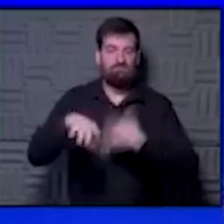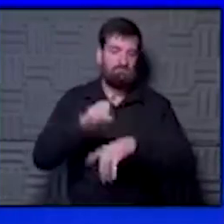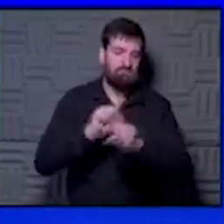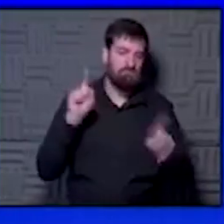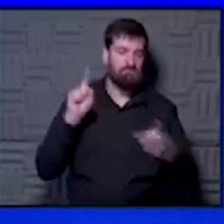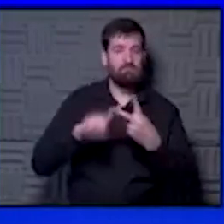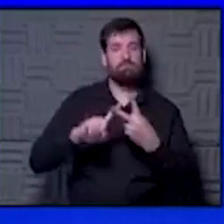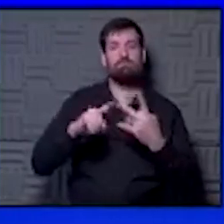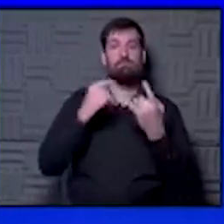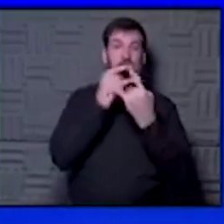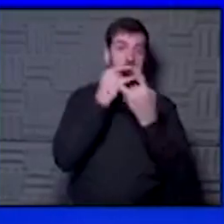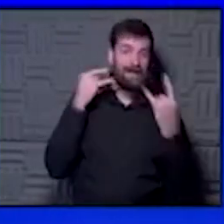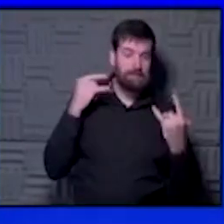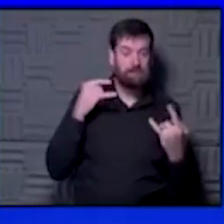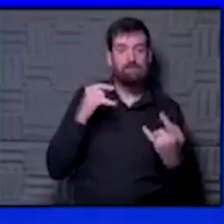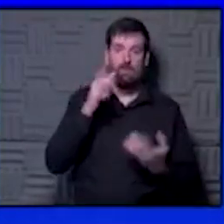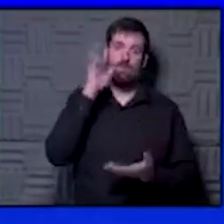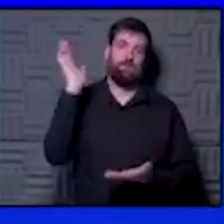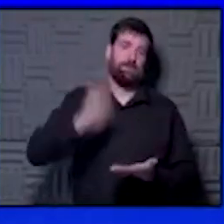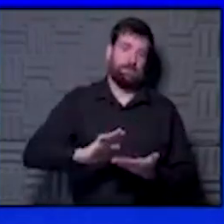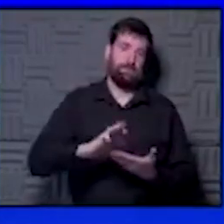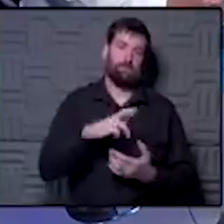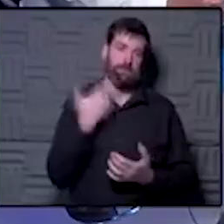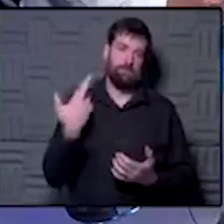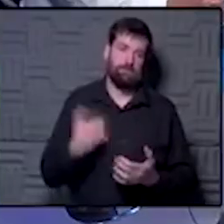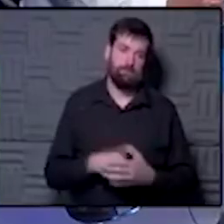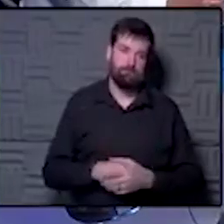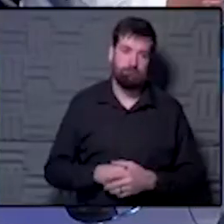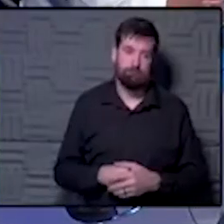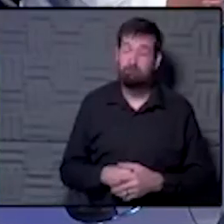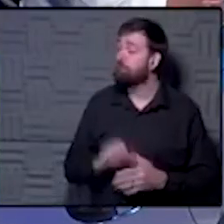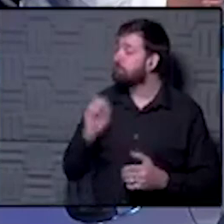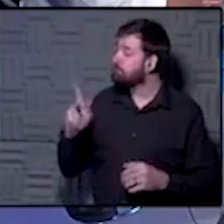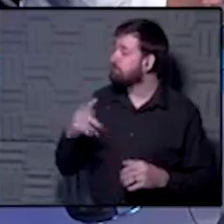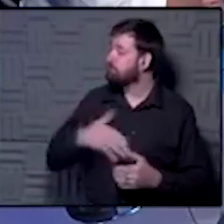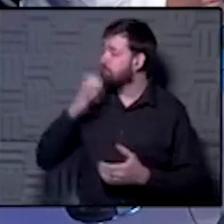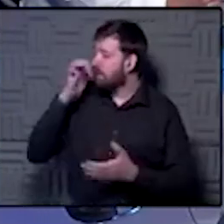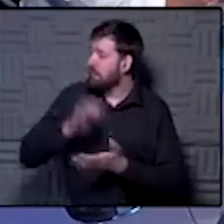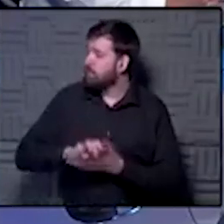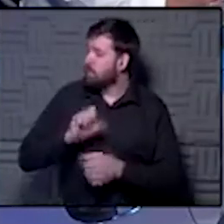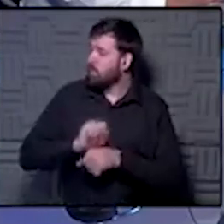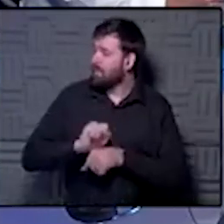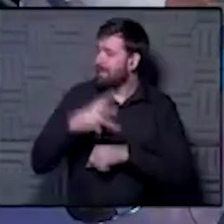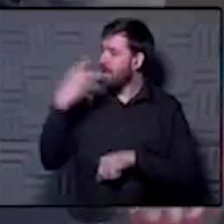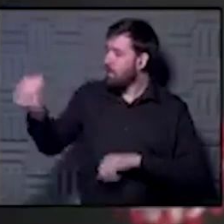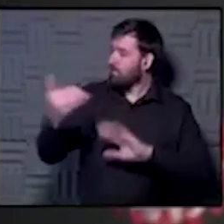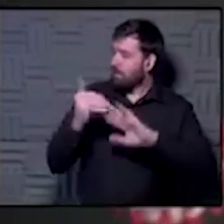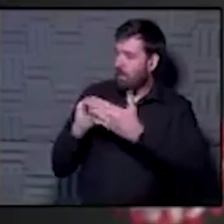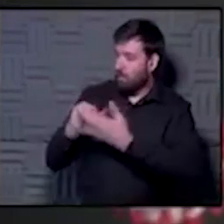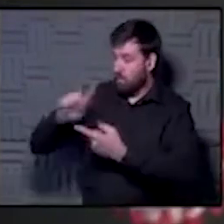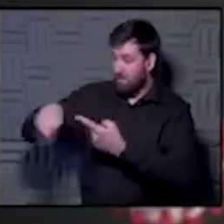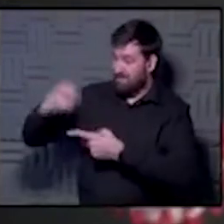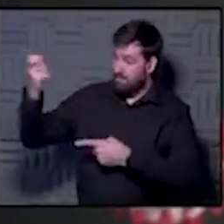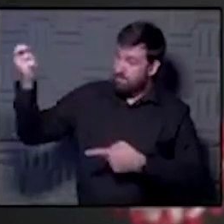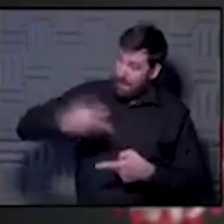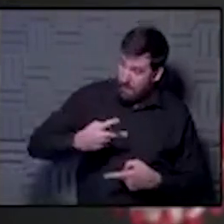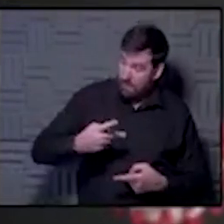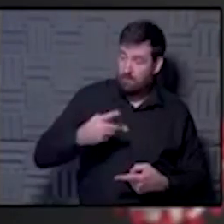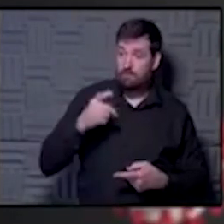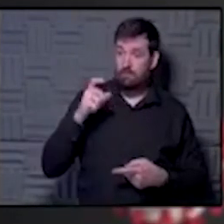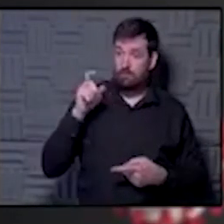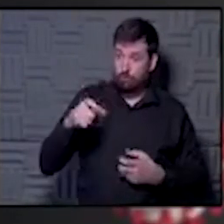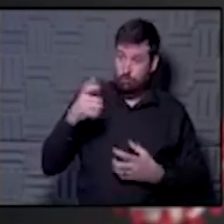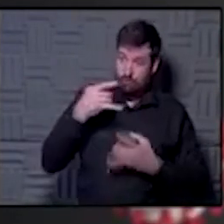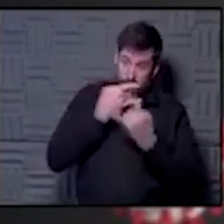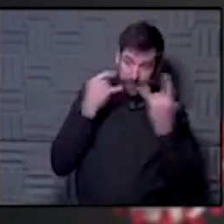distancing as much as possible. That will reduce your risk as much as possible. All right. My husband works out of town and when he returns, should we wear masks around